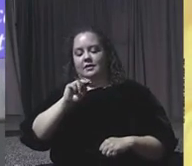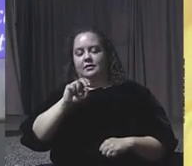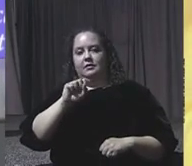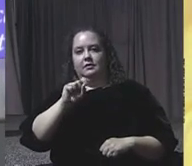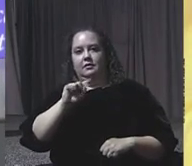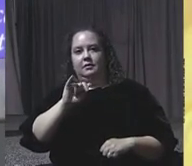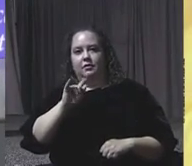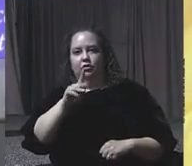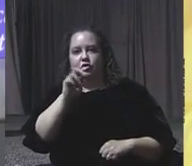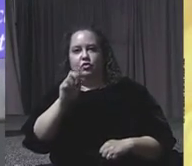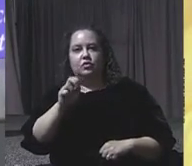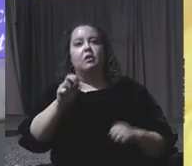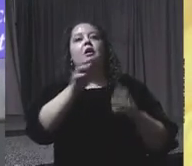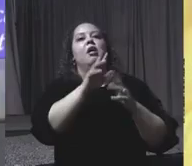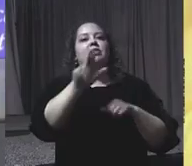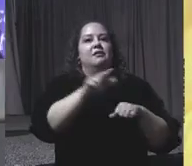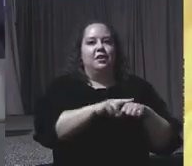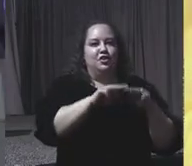love to say that.